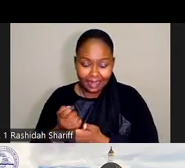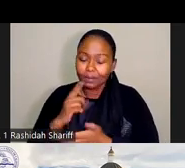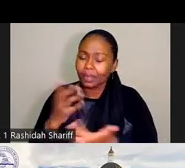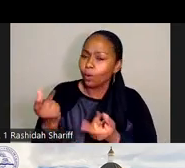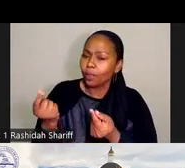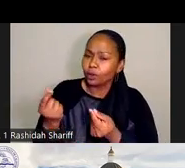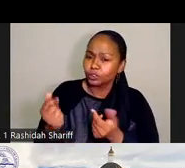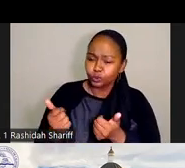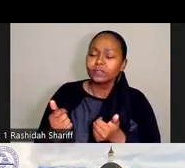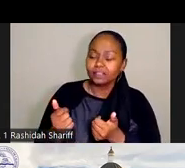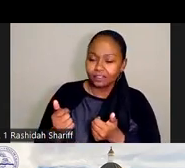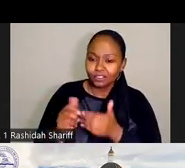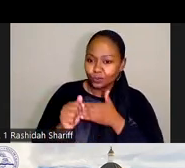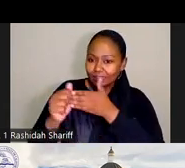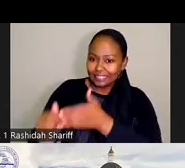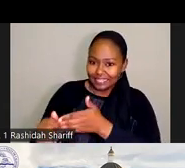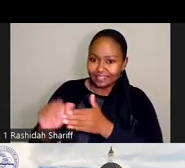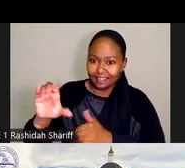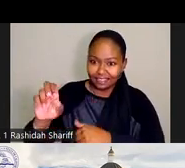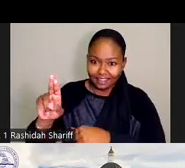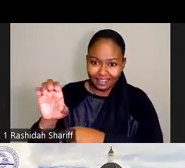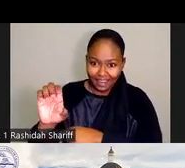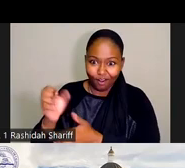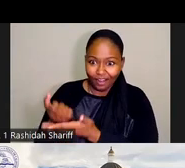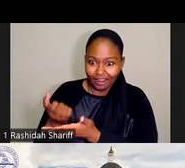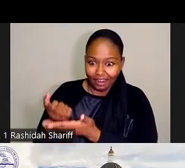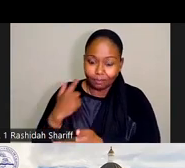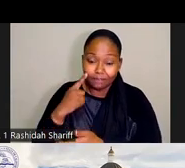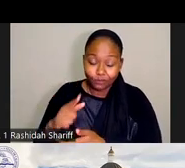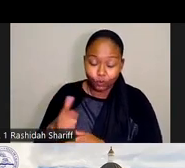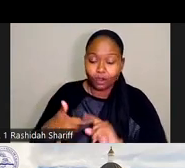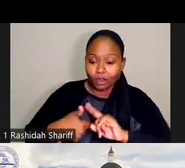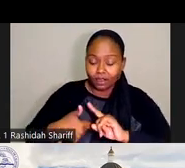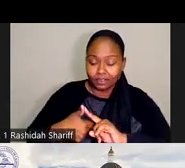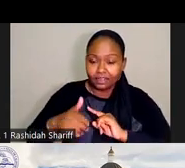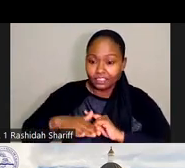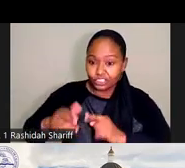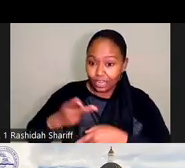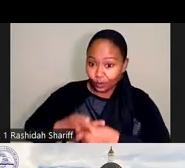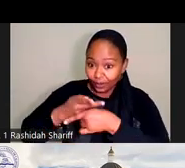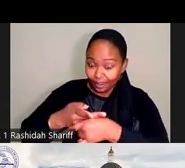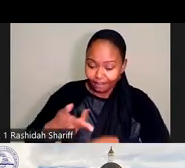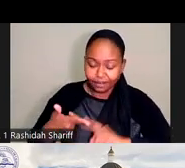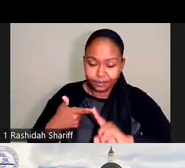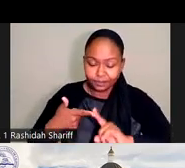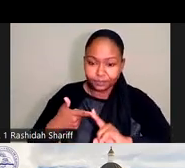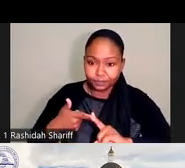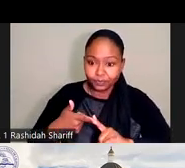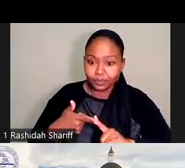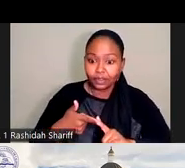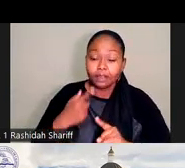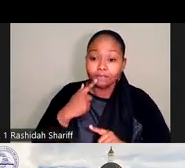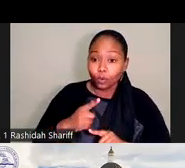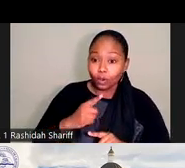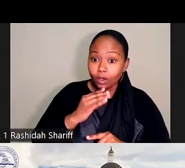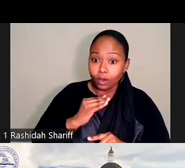care economy, defined as child care investments, home and community-based care for older and disabled people,